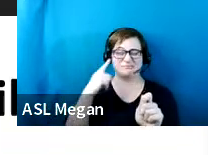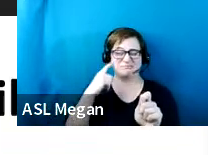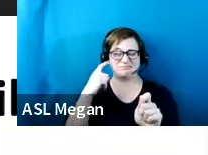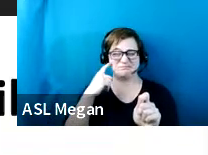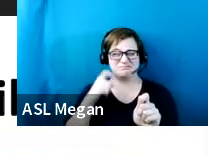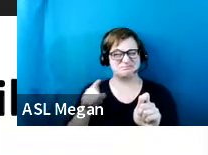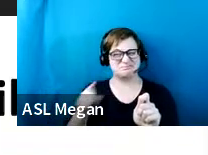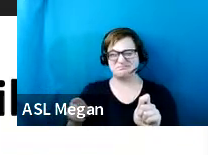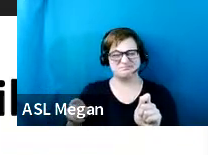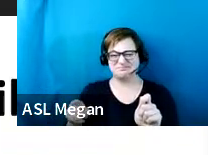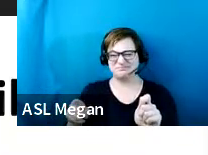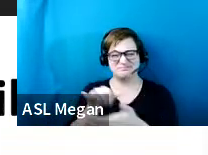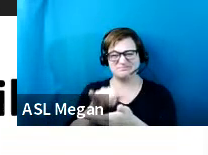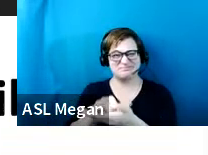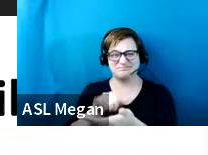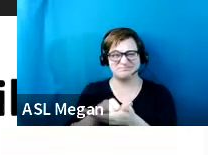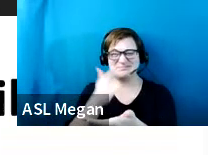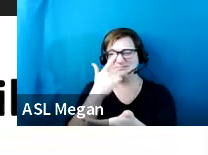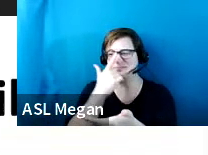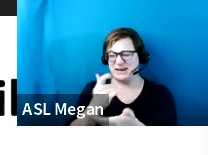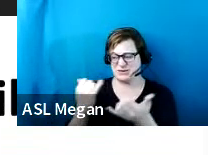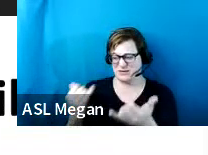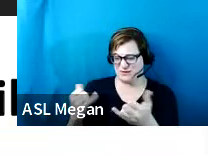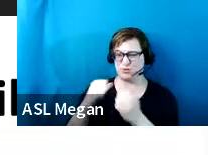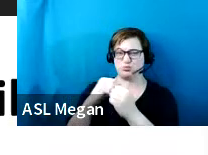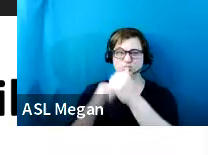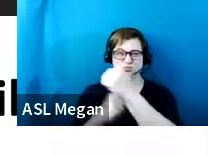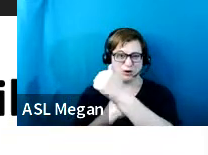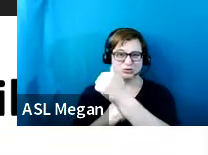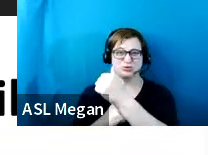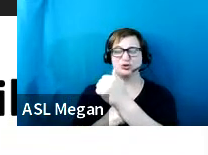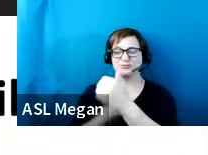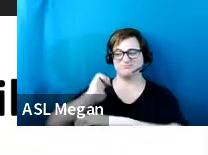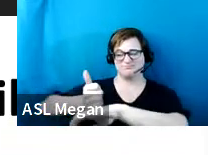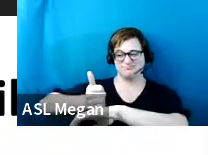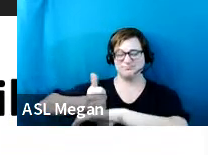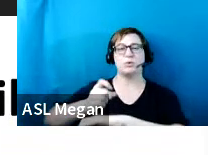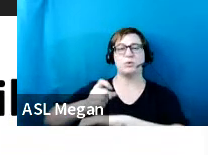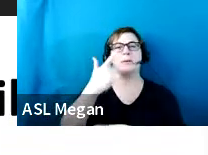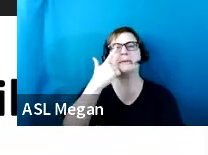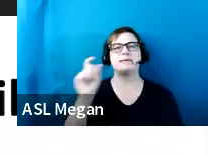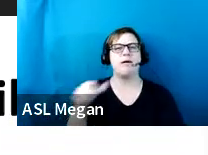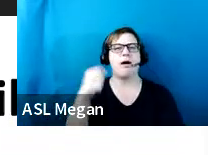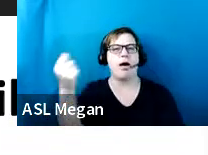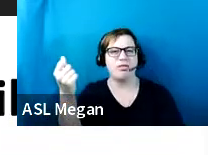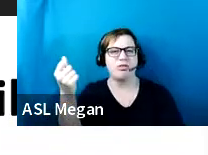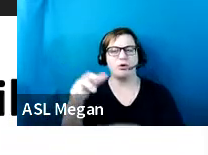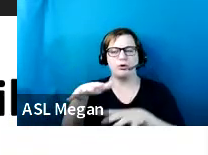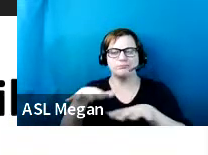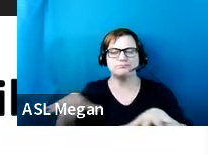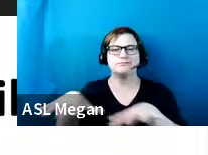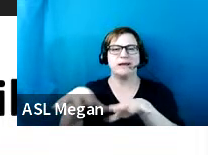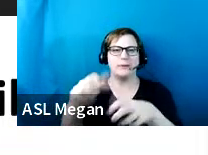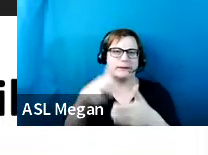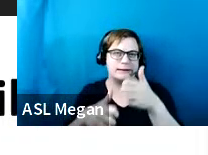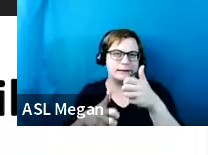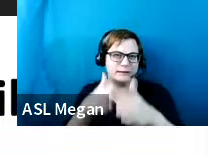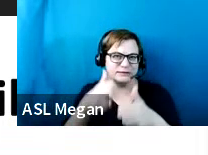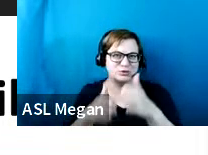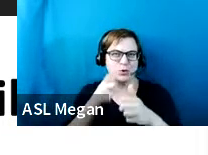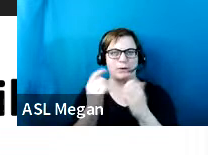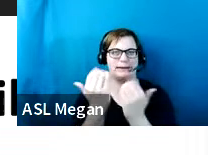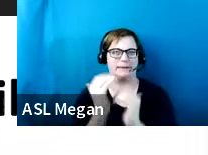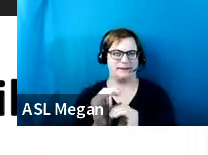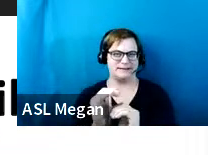accomplished because of existing structural conditions or because of other existing site or physical constraints